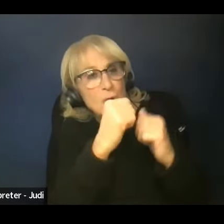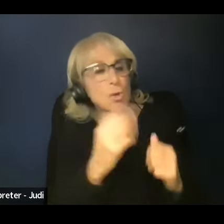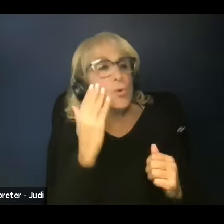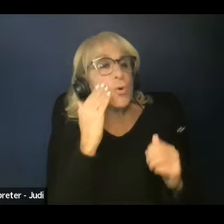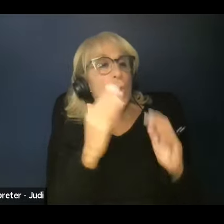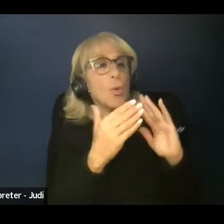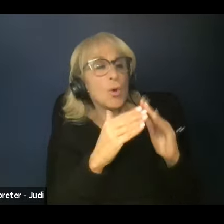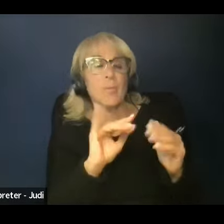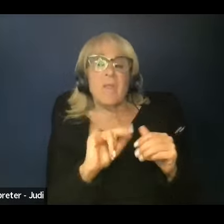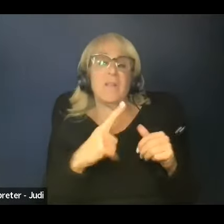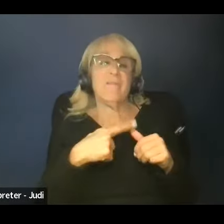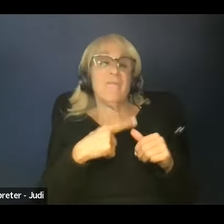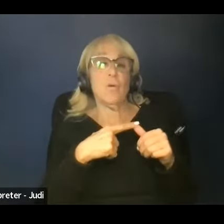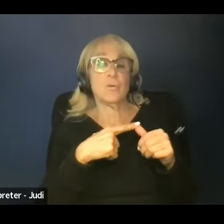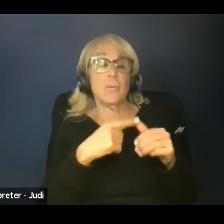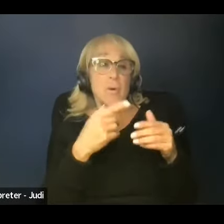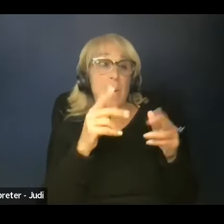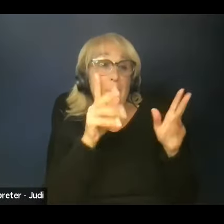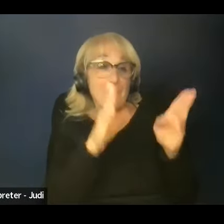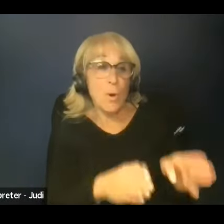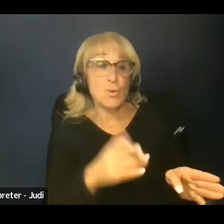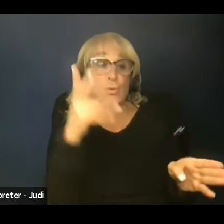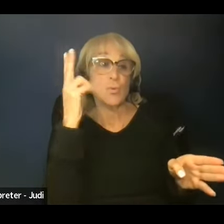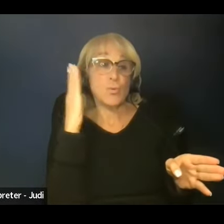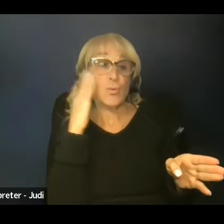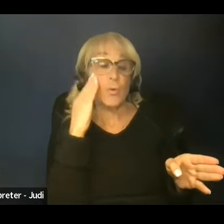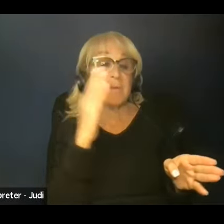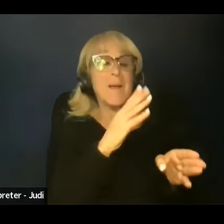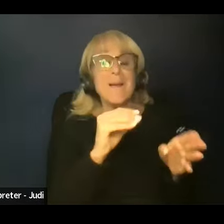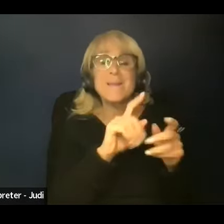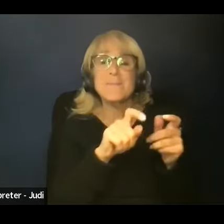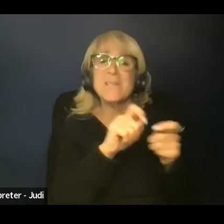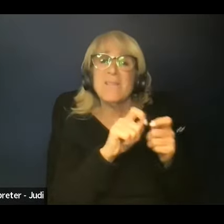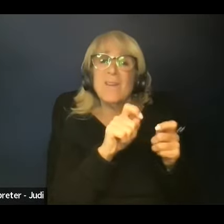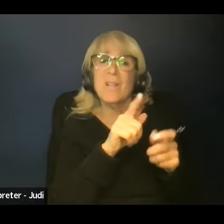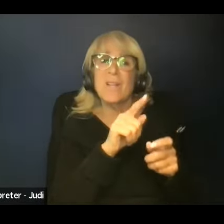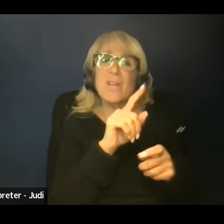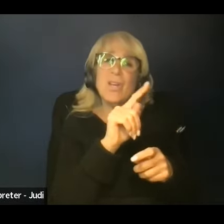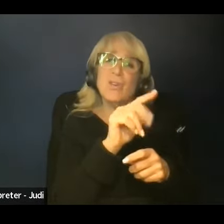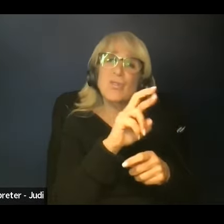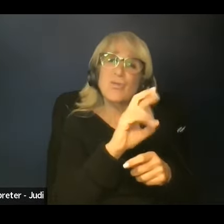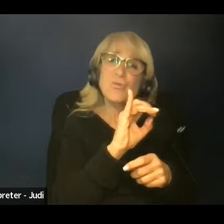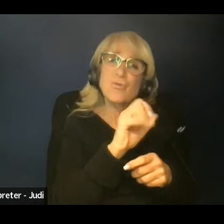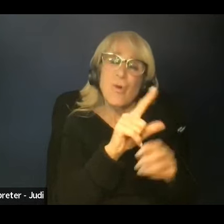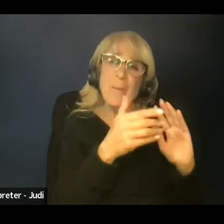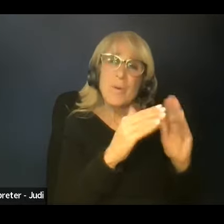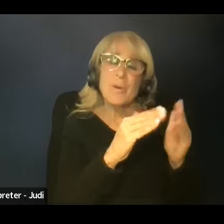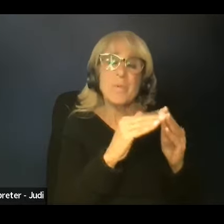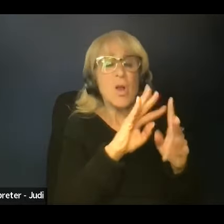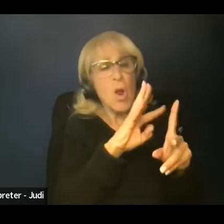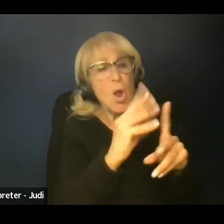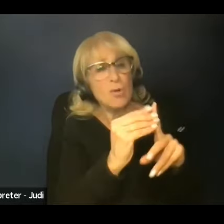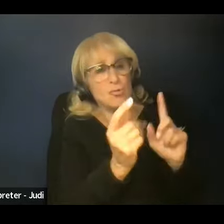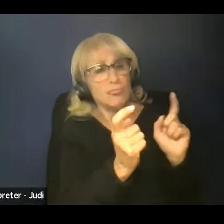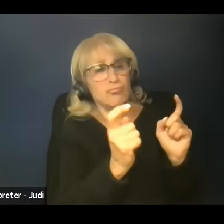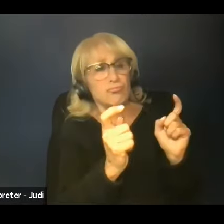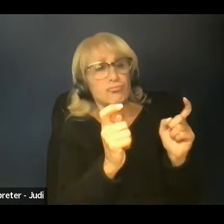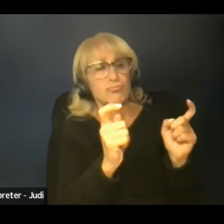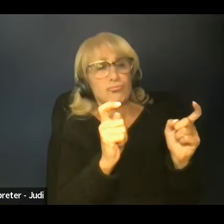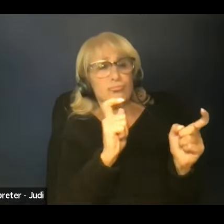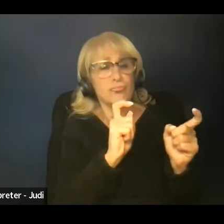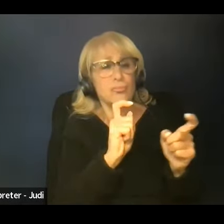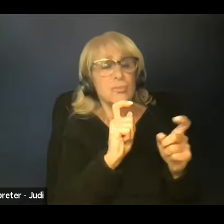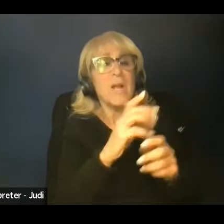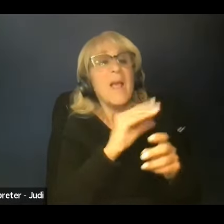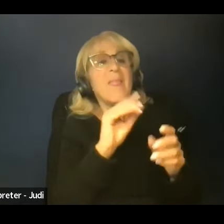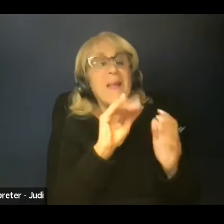foremost. Then after that, I think specifically in tribal communities, it really is that cultural revitalization. I think that's how you can motivate people